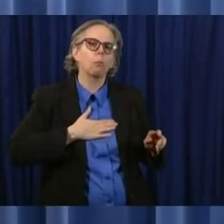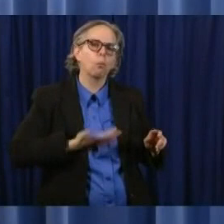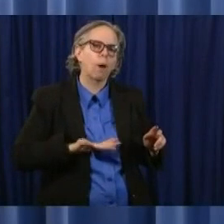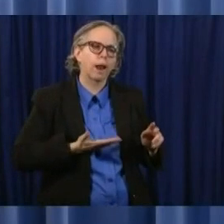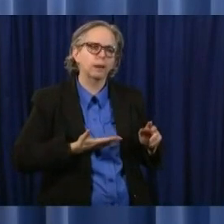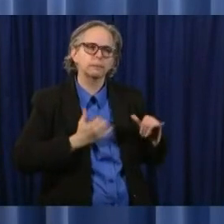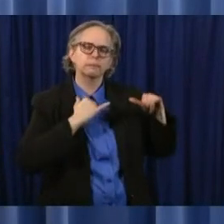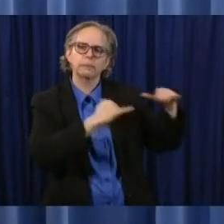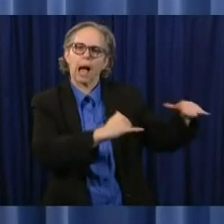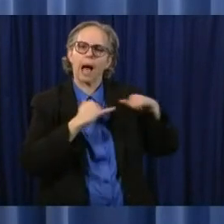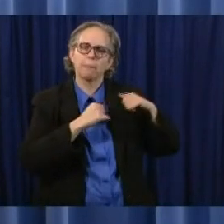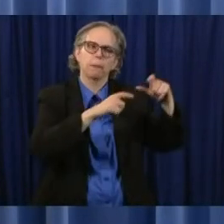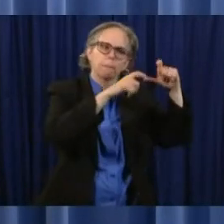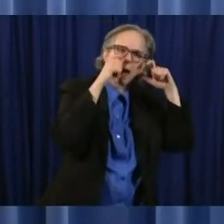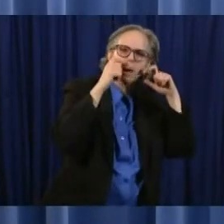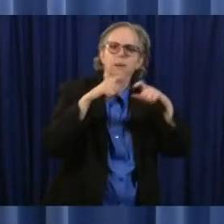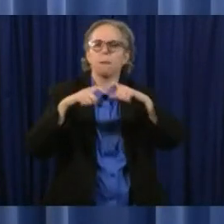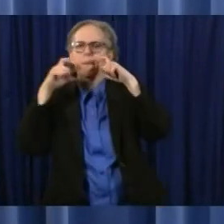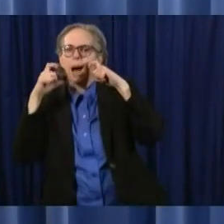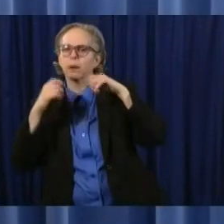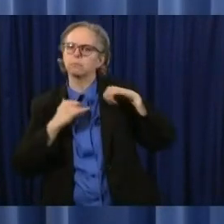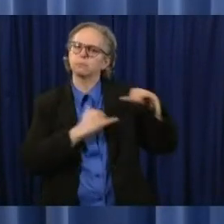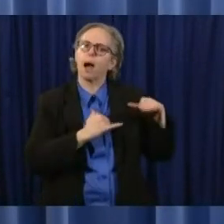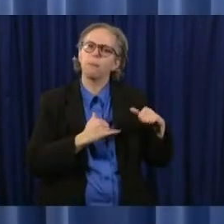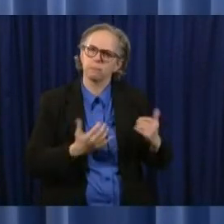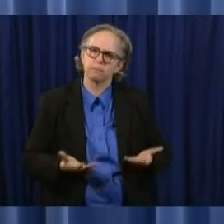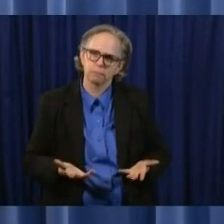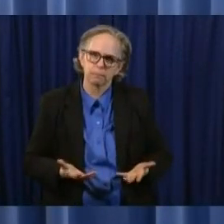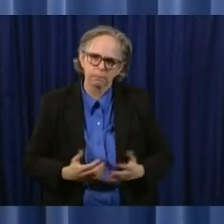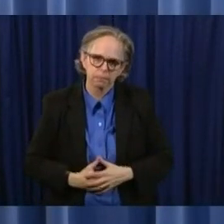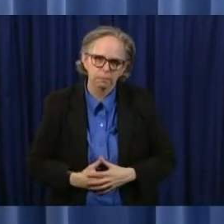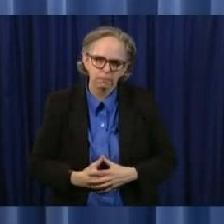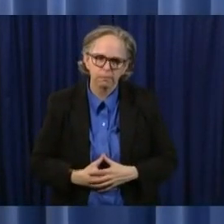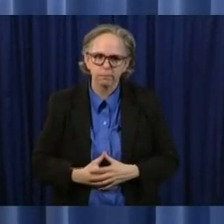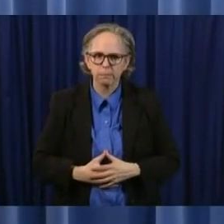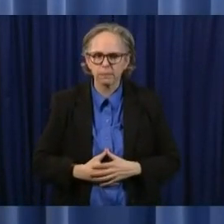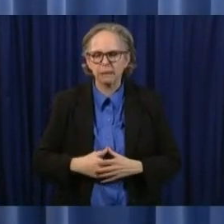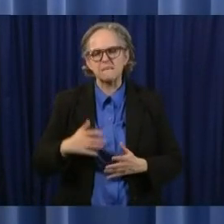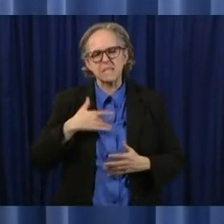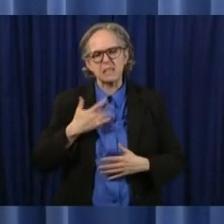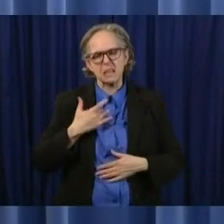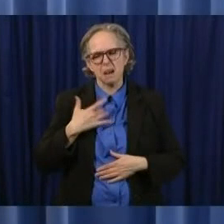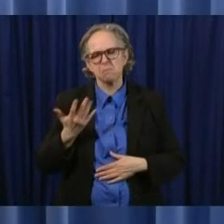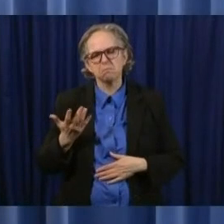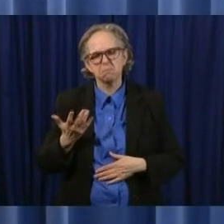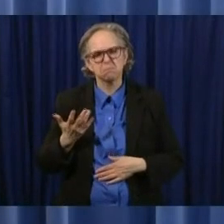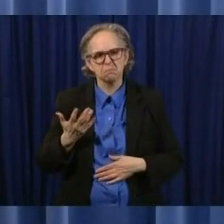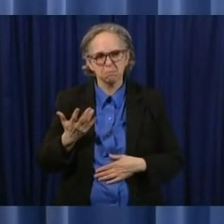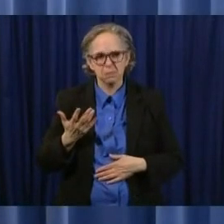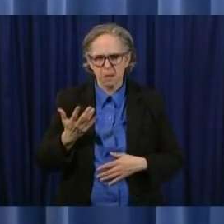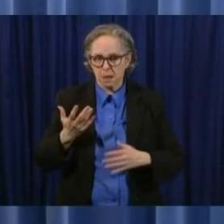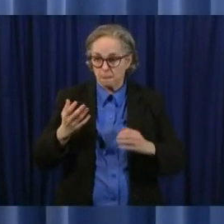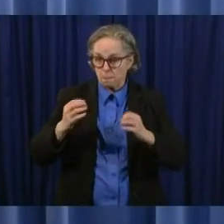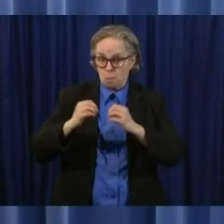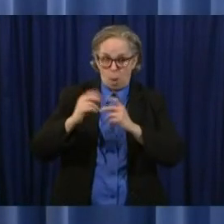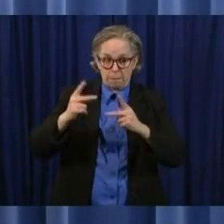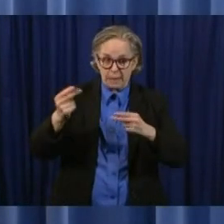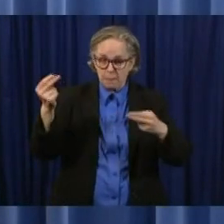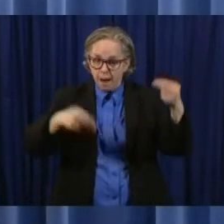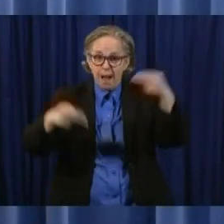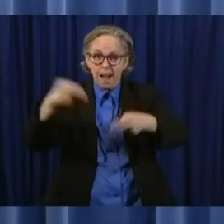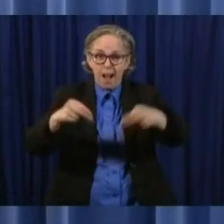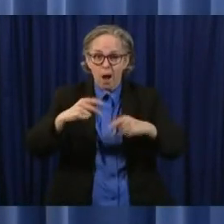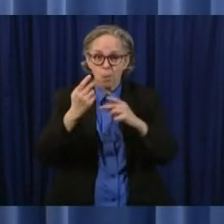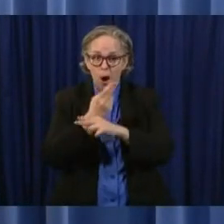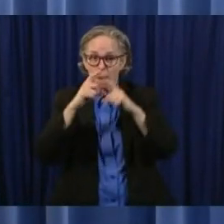it is protection for that other person and that the more all of us can wear masks when we are in together uh